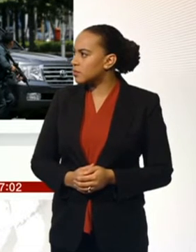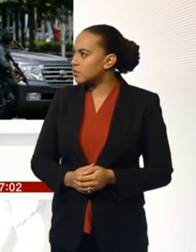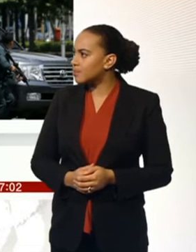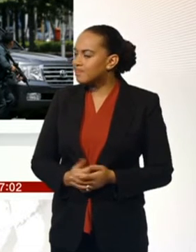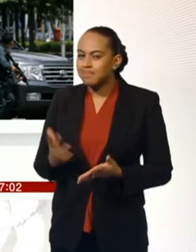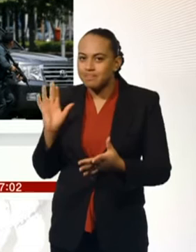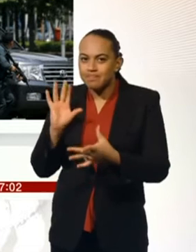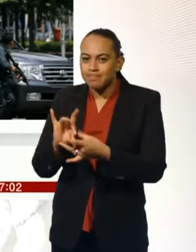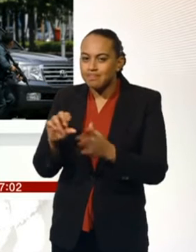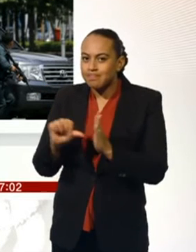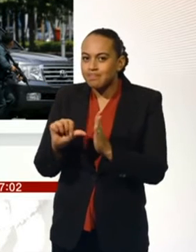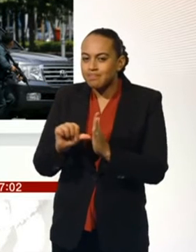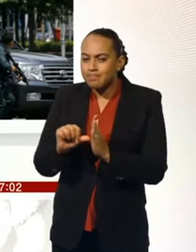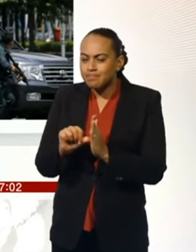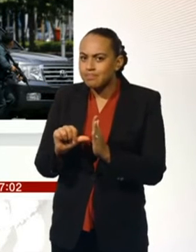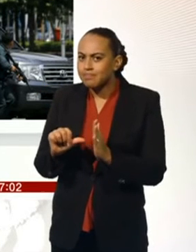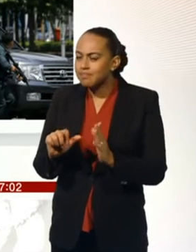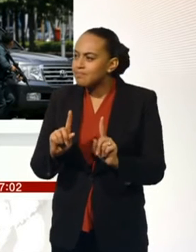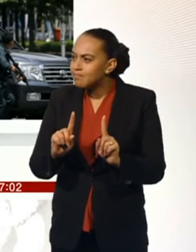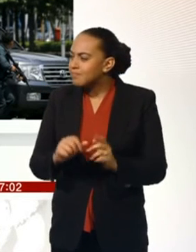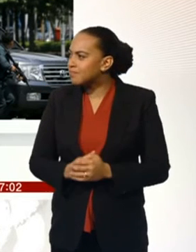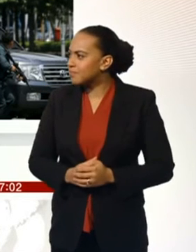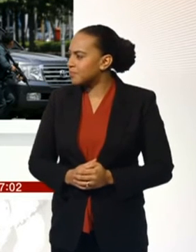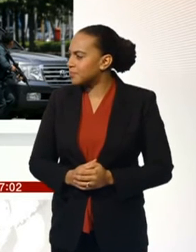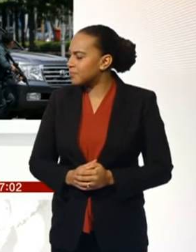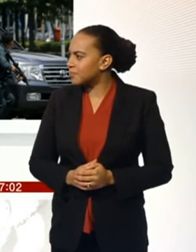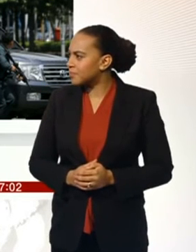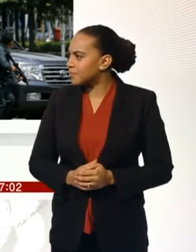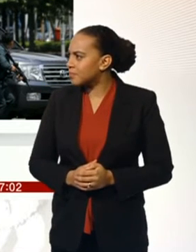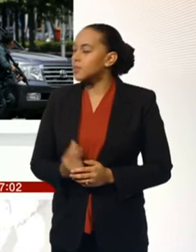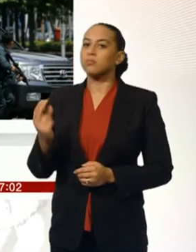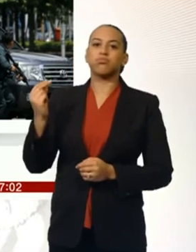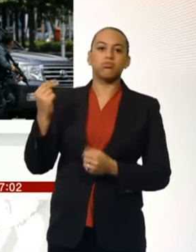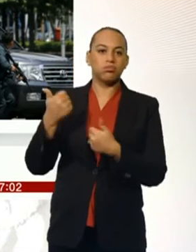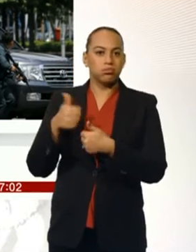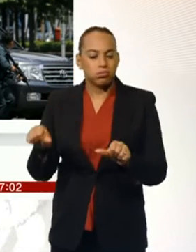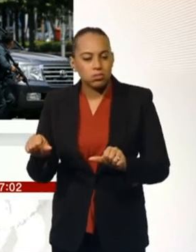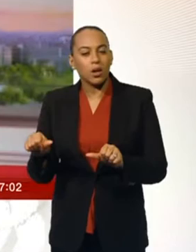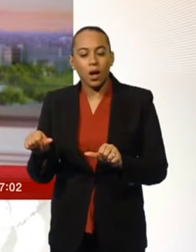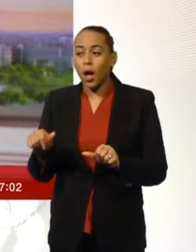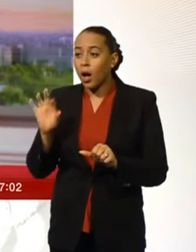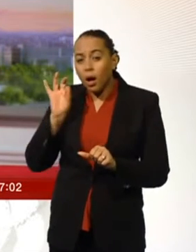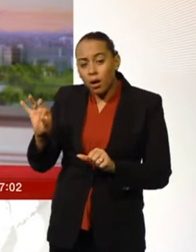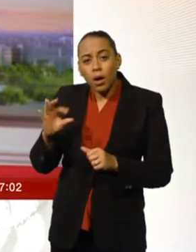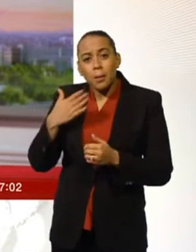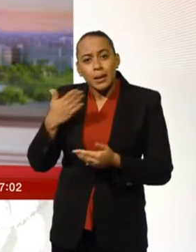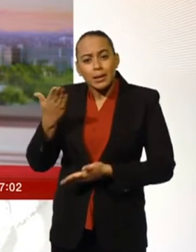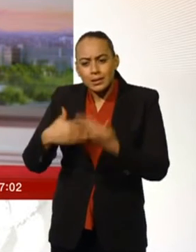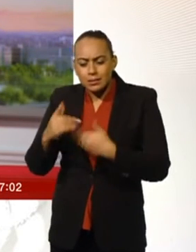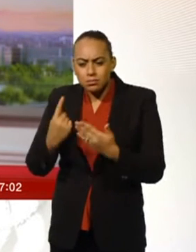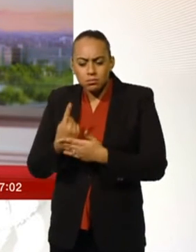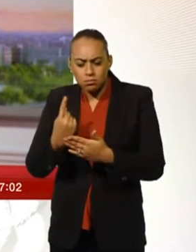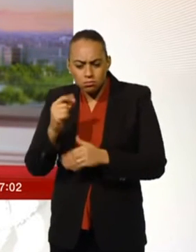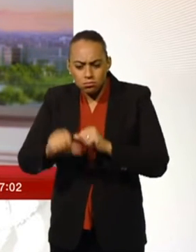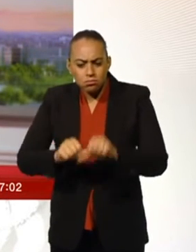Just trying to check, Kiki, can you hear us? Kiki Sariga in Jakarta. Hi. Yes, trying to, if you could talk us through now the sequence of